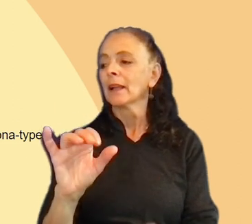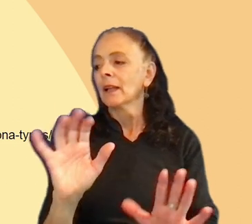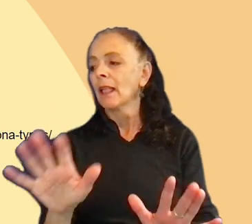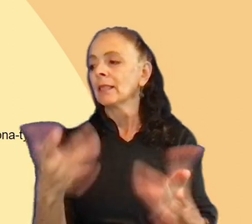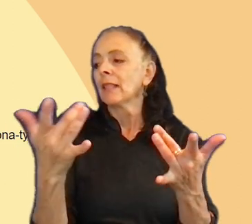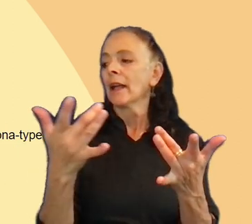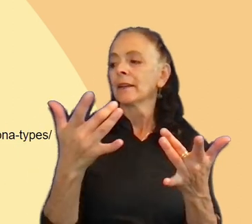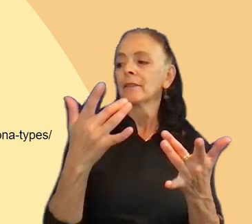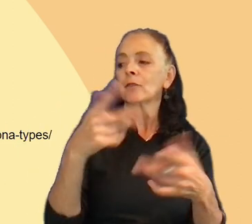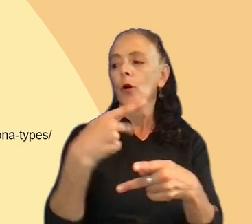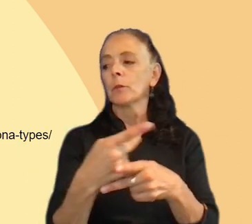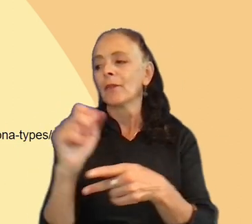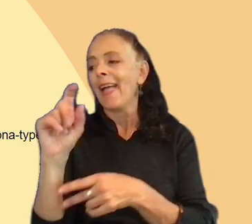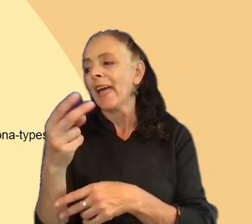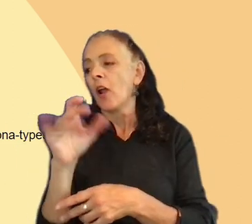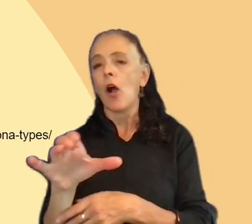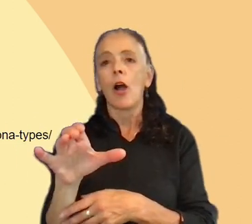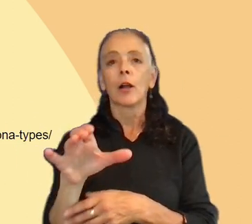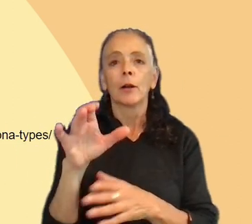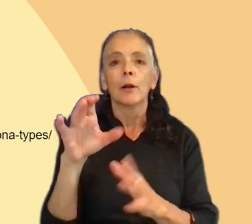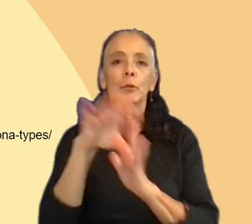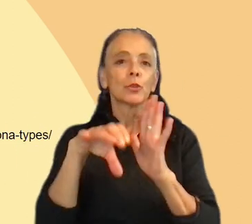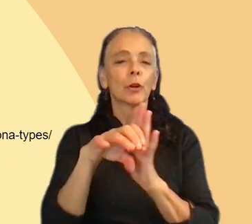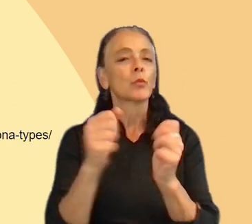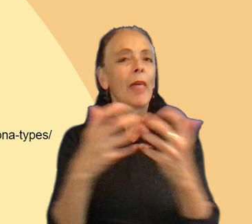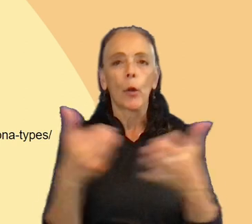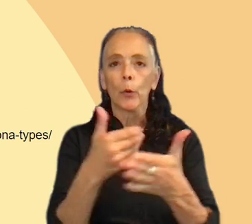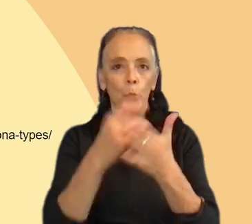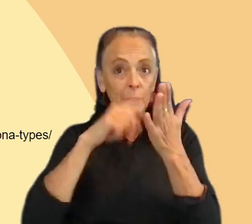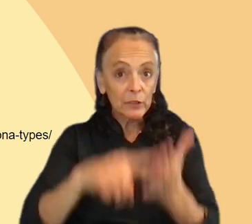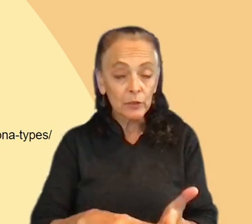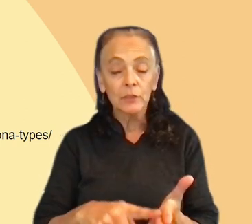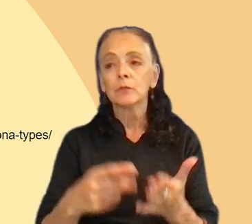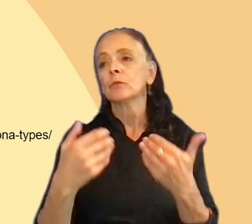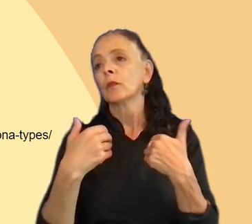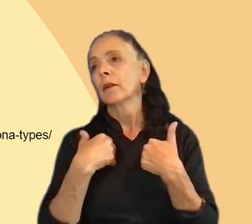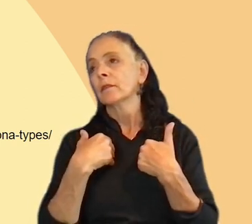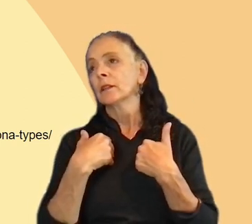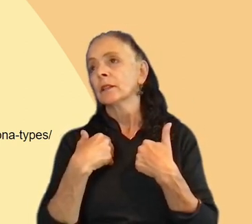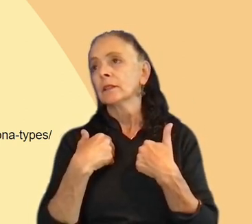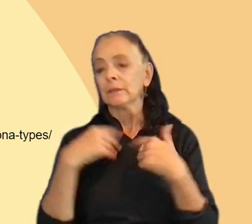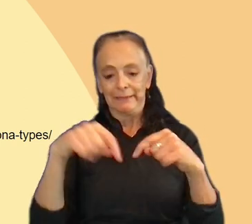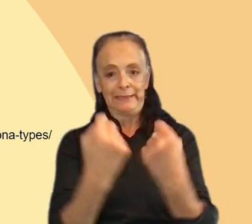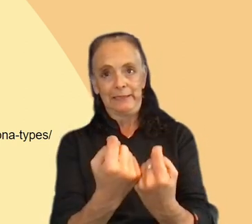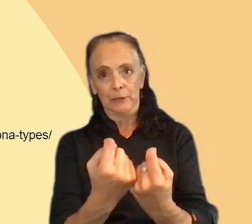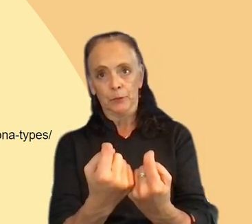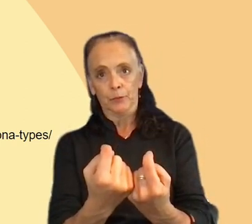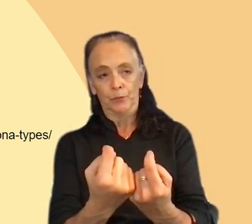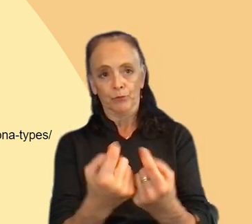-hoc personas created with no new research. Basically, you have the team to discuss